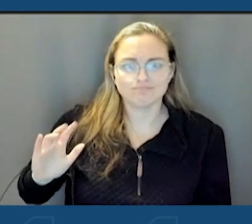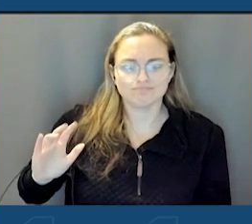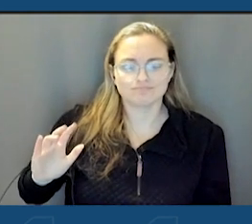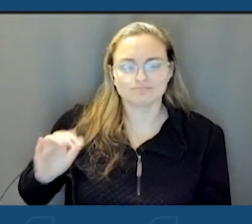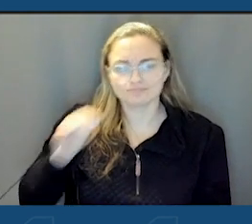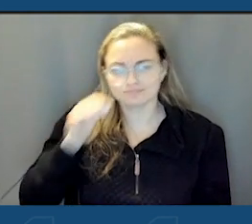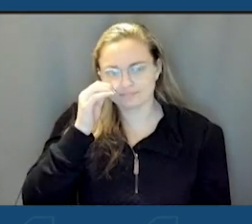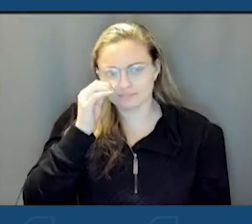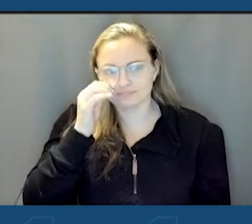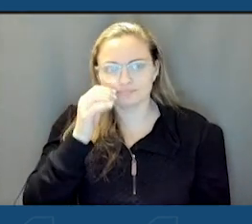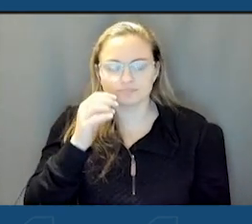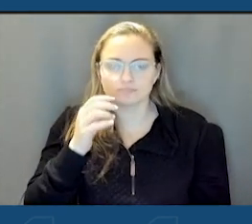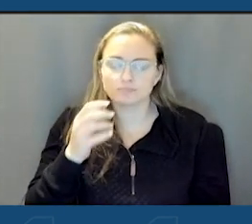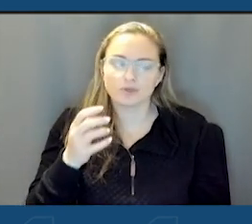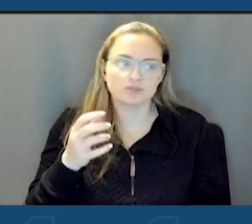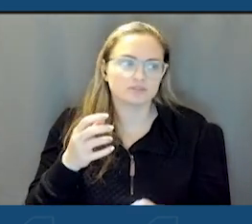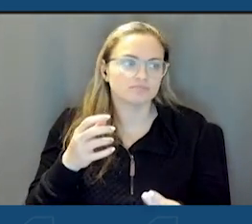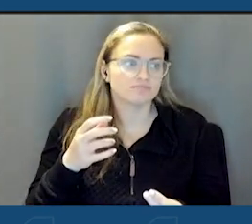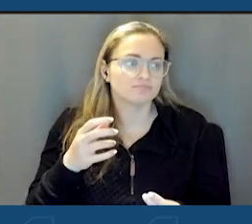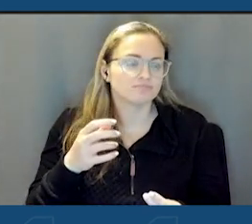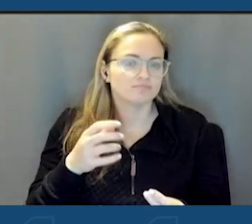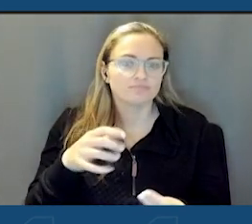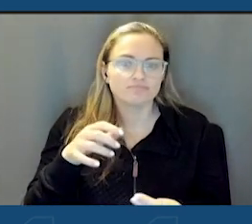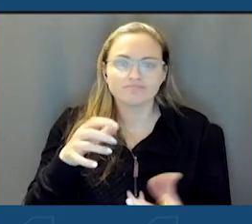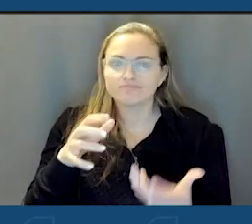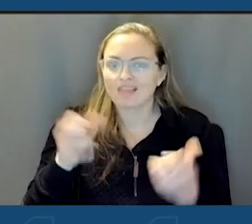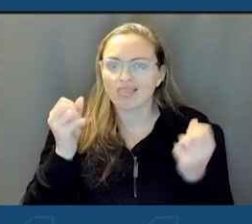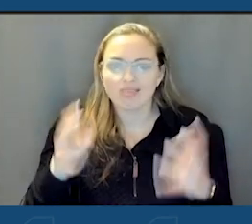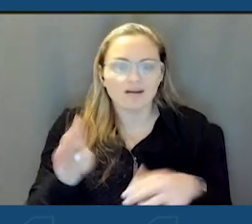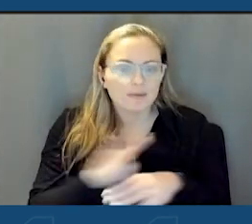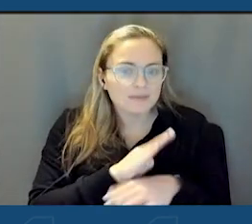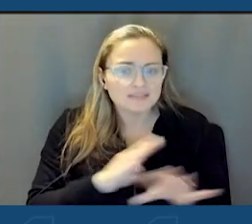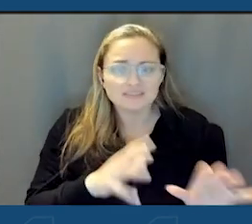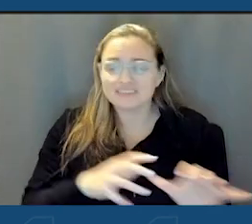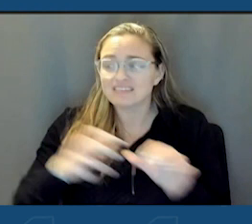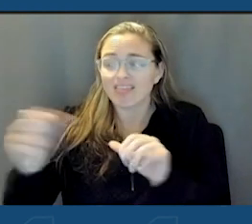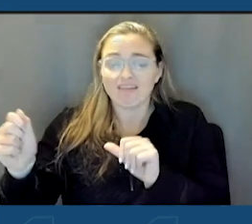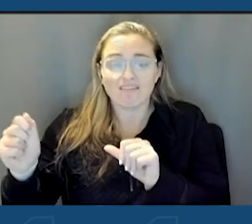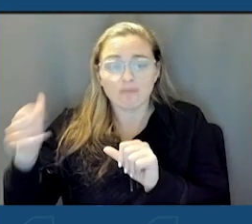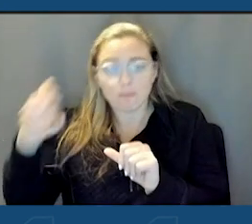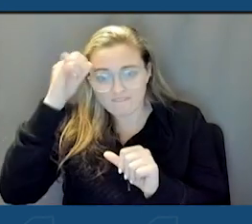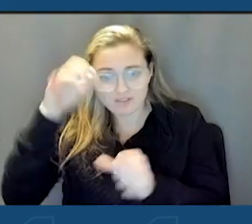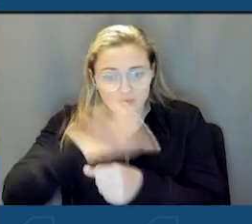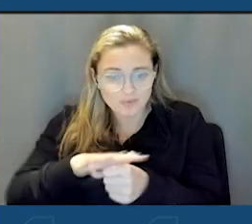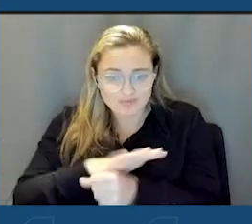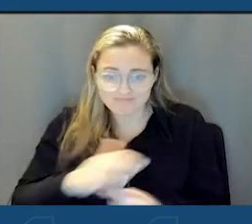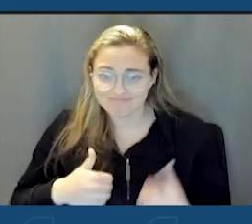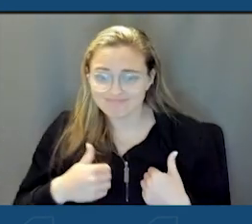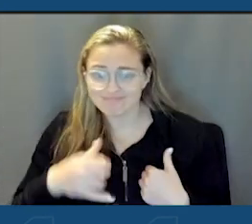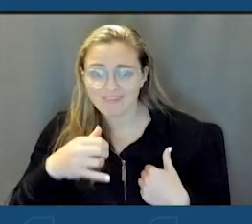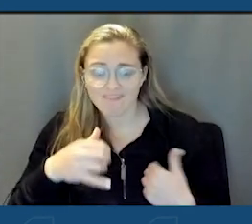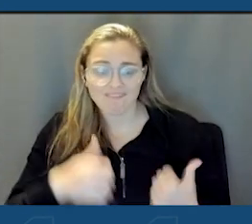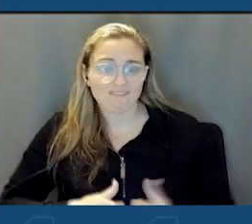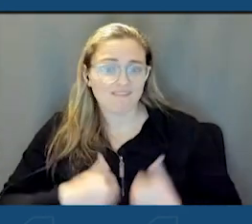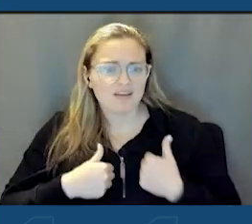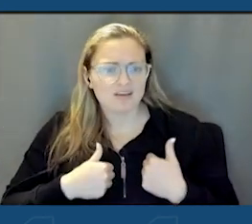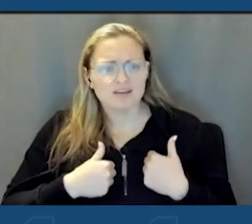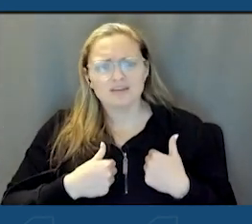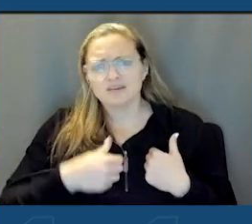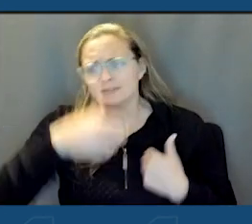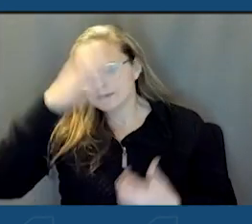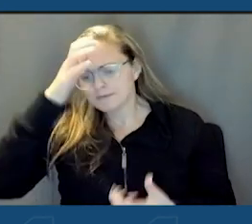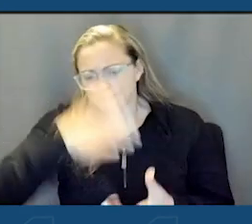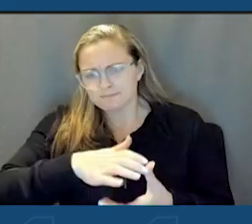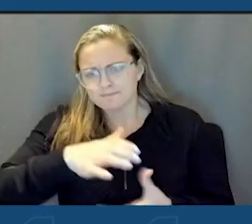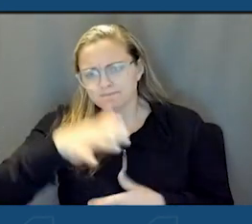We got knocked down. A lot of businesses left. For most of my younger life, all my siblings trying to figure out their career, where